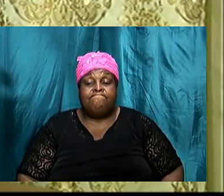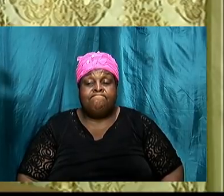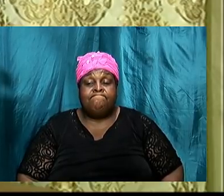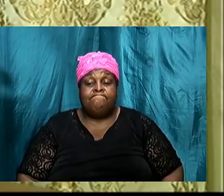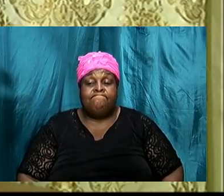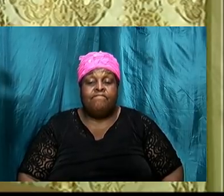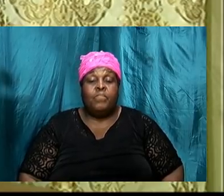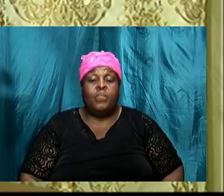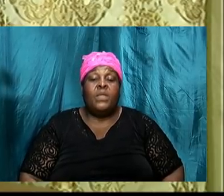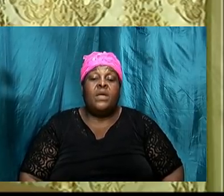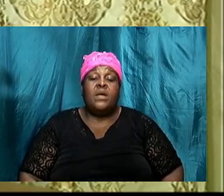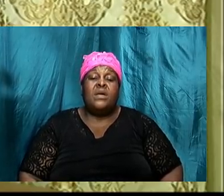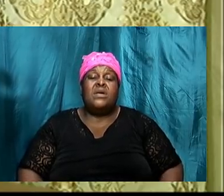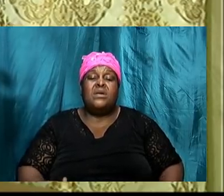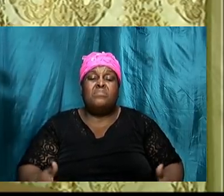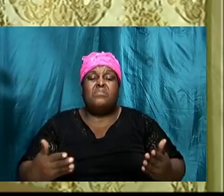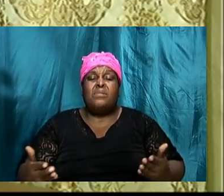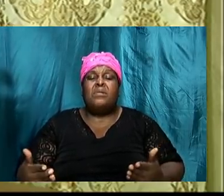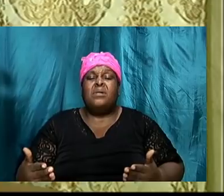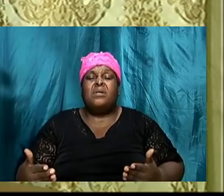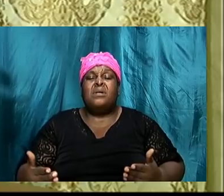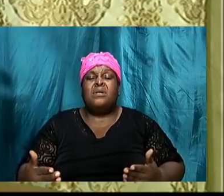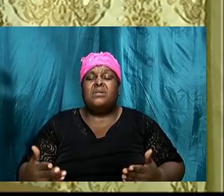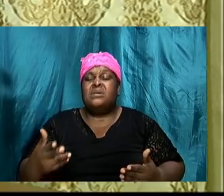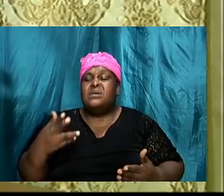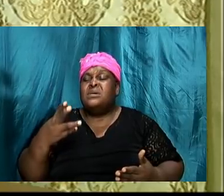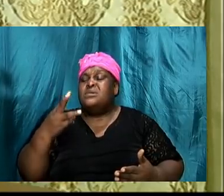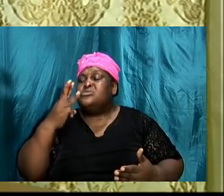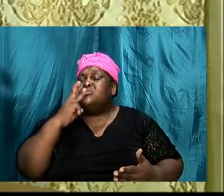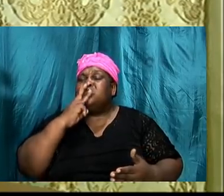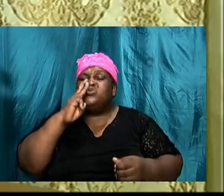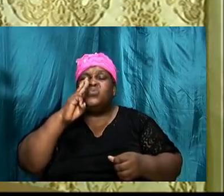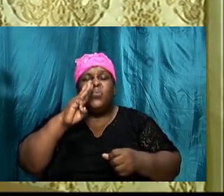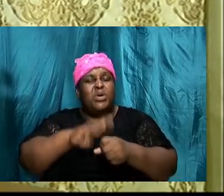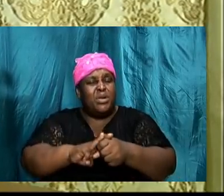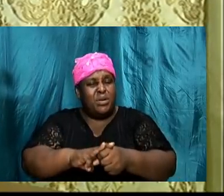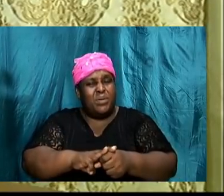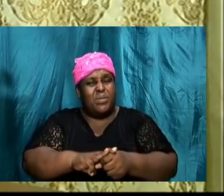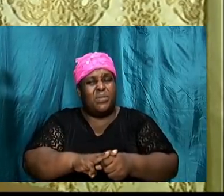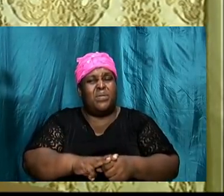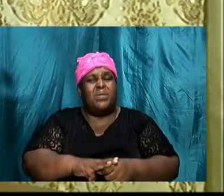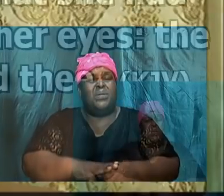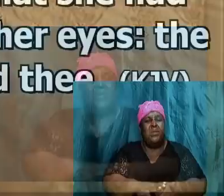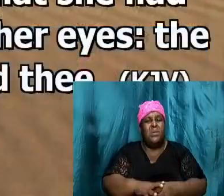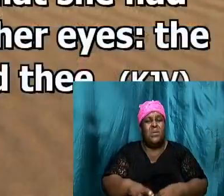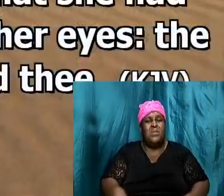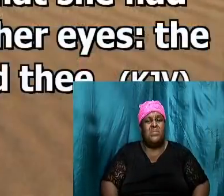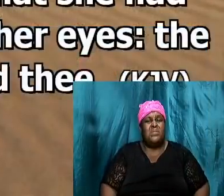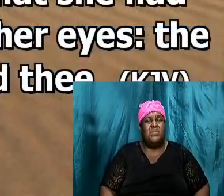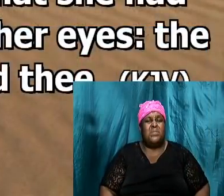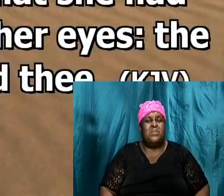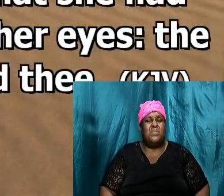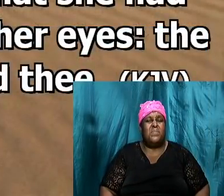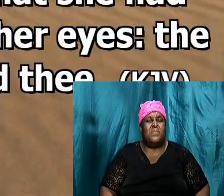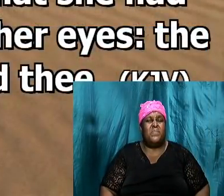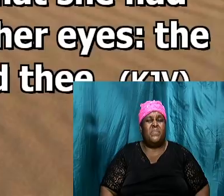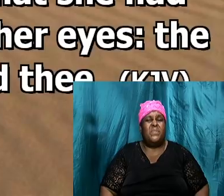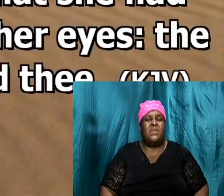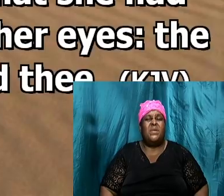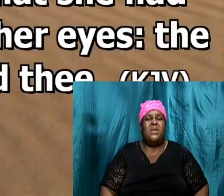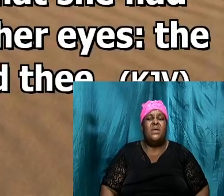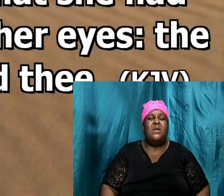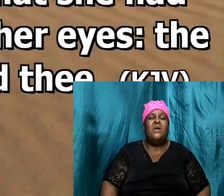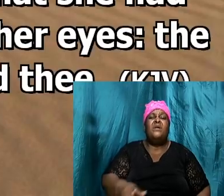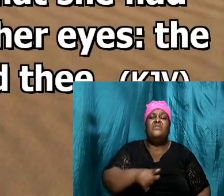he then brought in swearing now you know look at the last clause of of the verse the